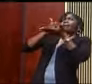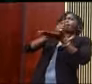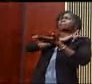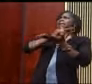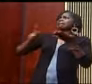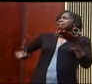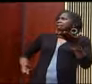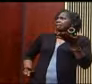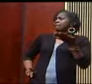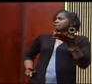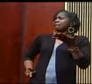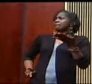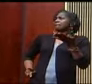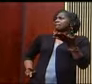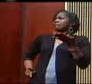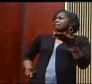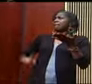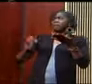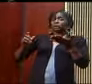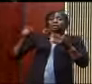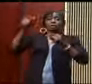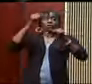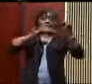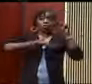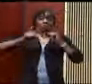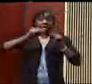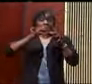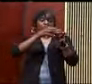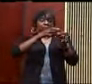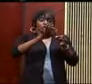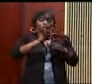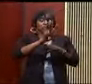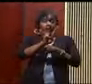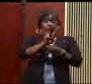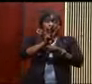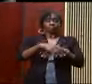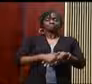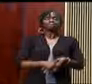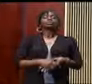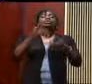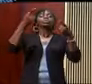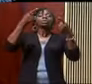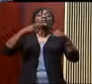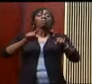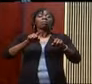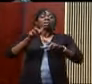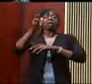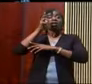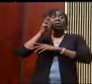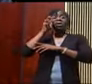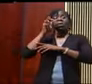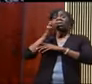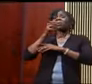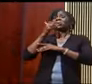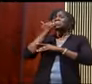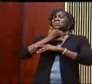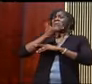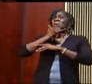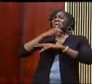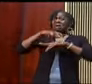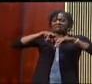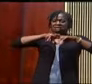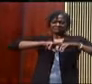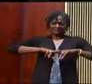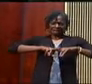at verse four. When I heard this, I sat down and wept.